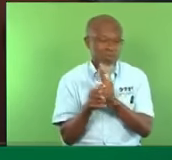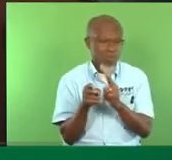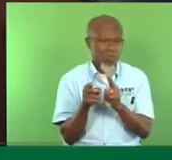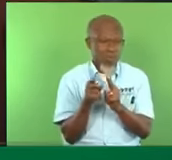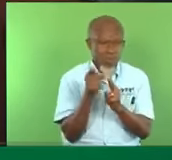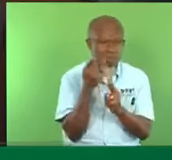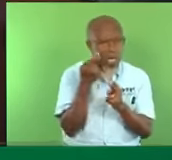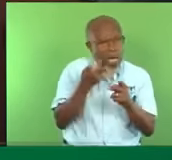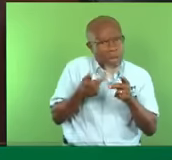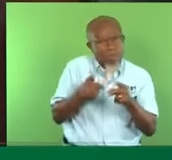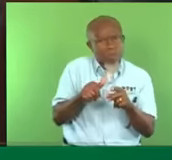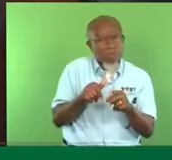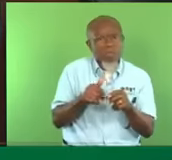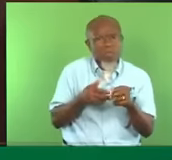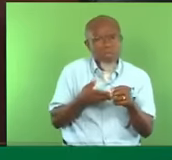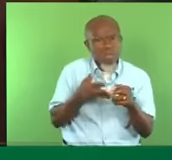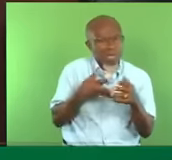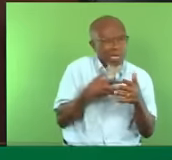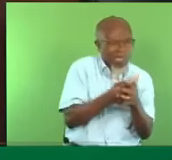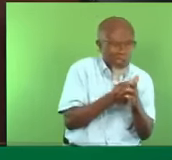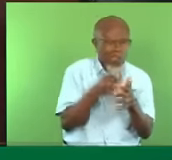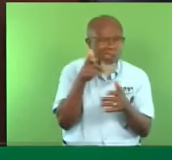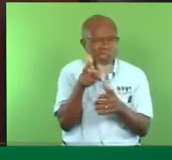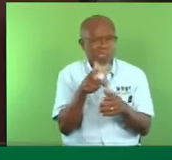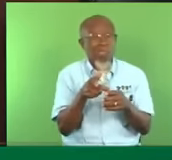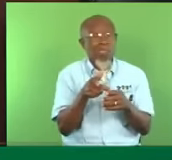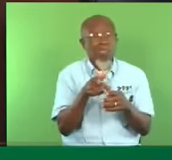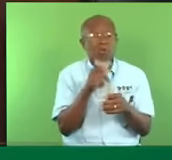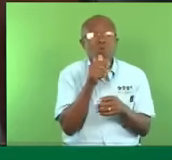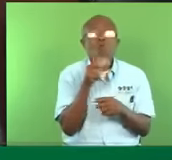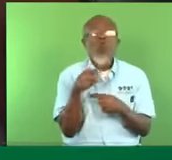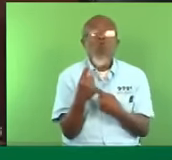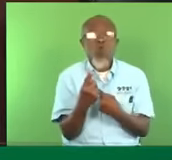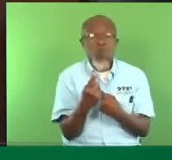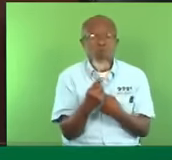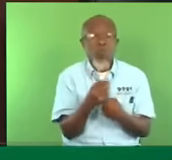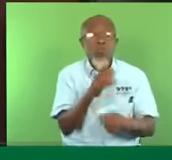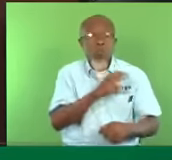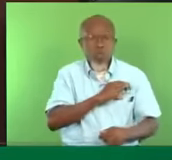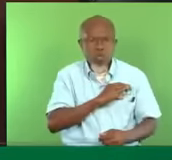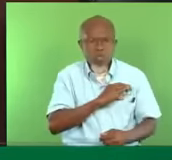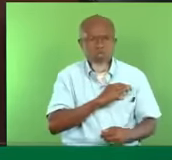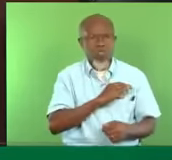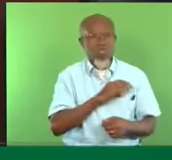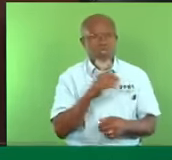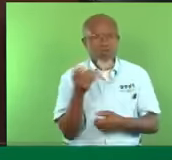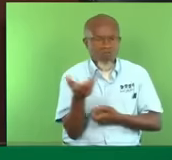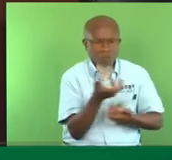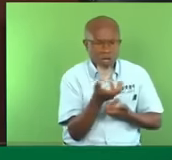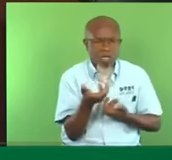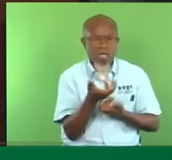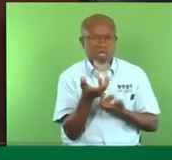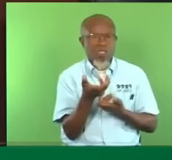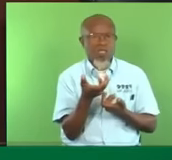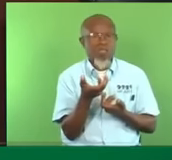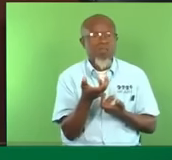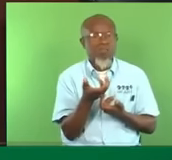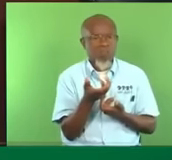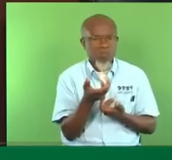Because security go with safety. In Trinidad and Tobago today, let me tell you in case you don't know, 11 stations,